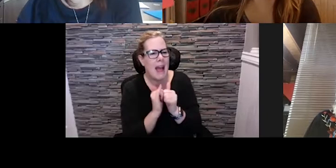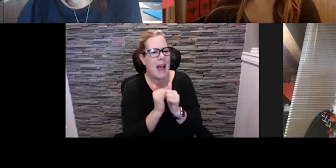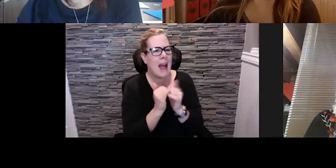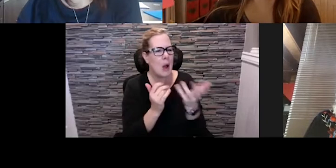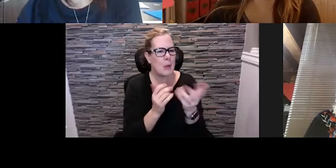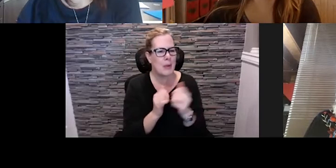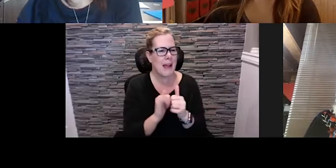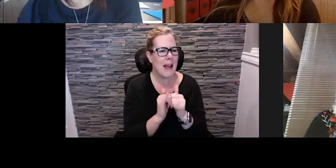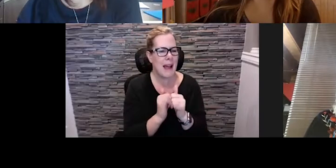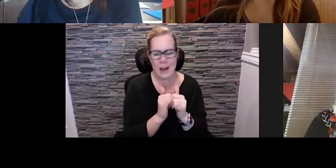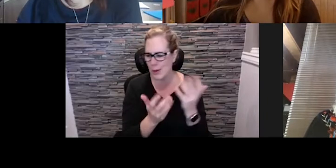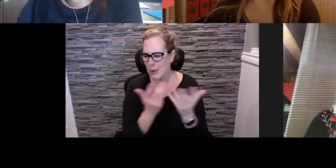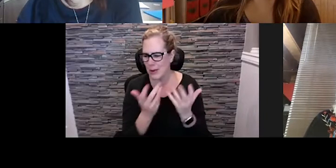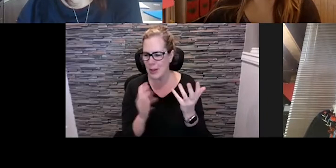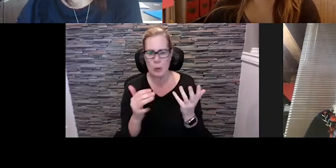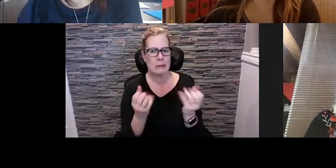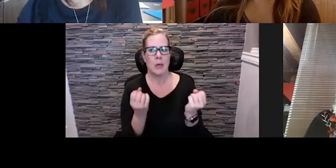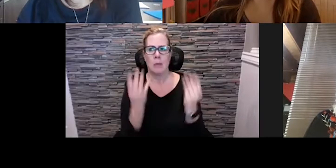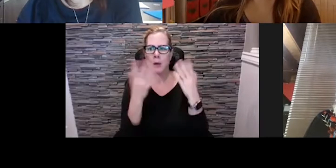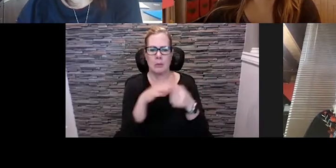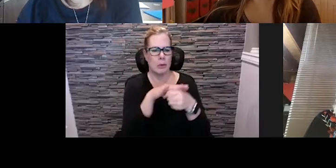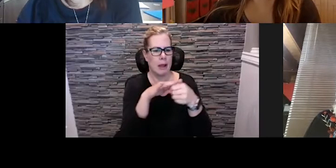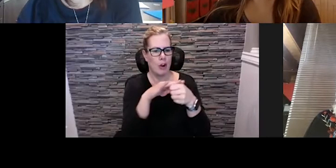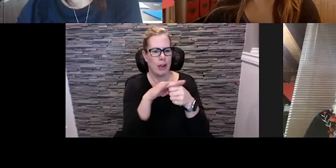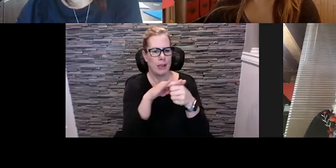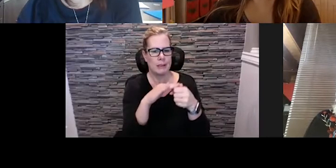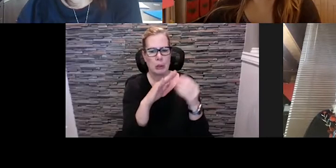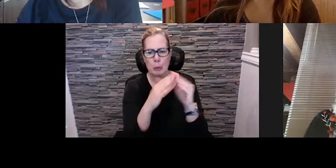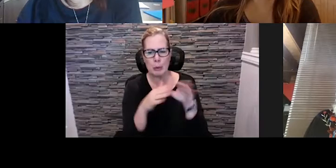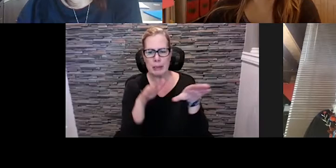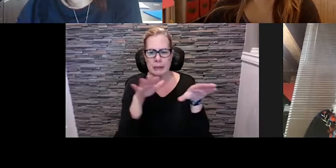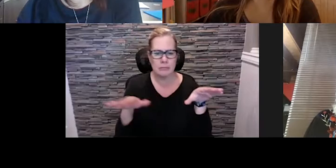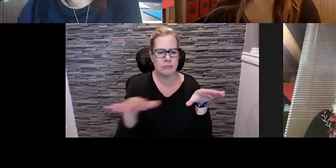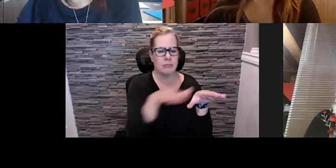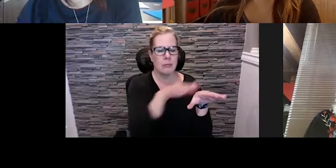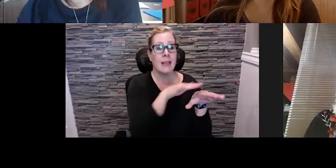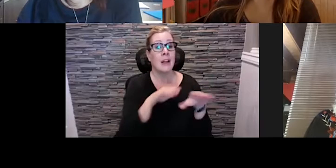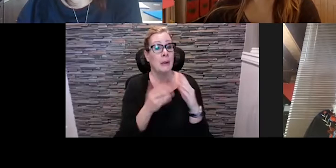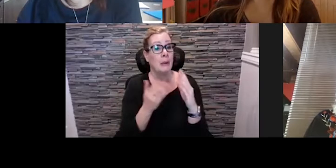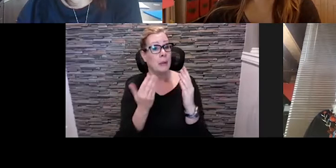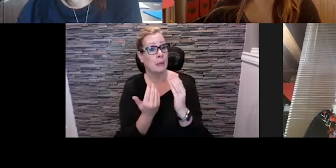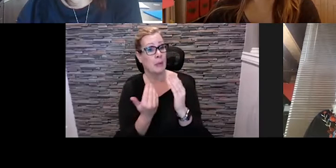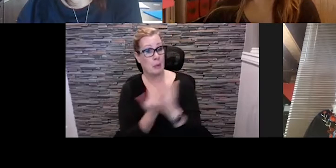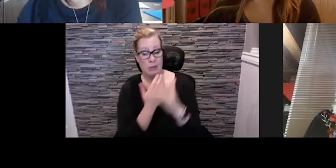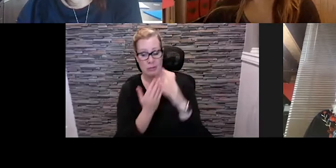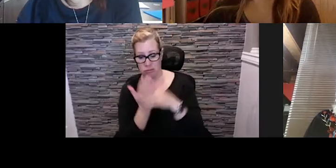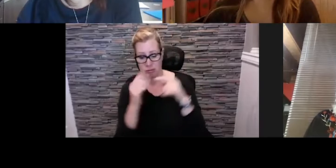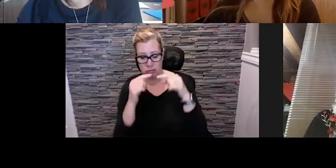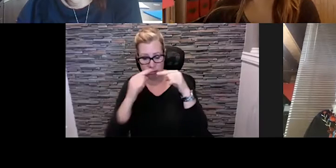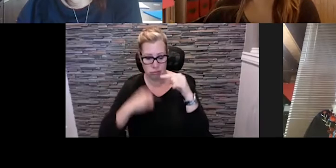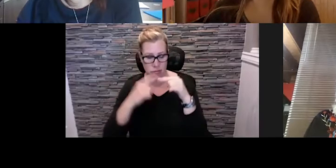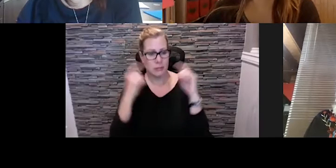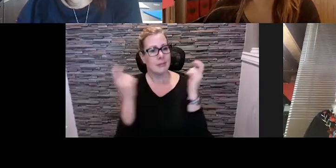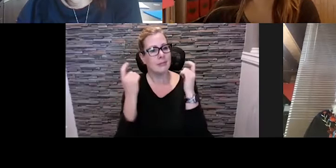activate these multiple areas throughout the festival season. And, and, would we actually be able to bring